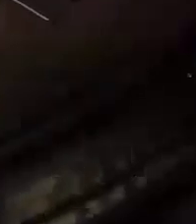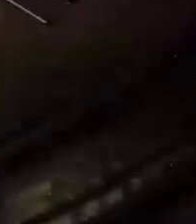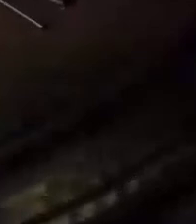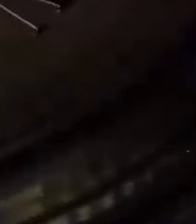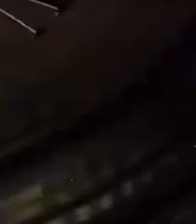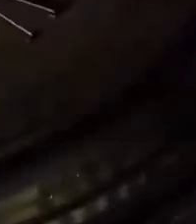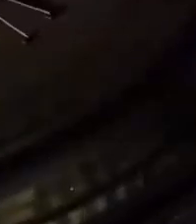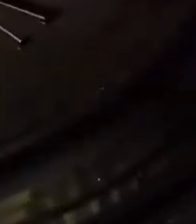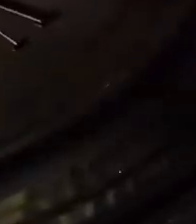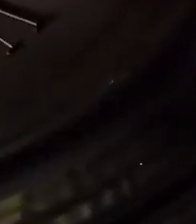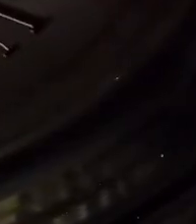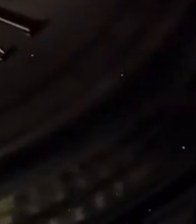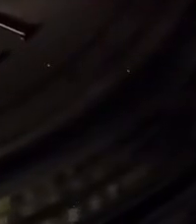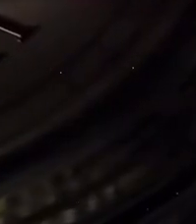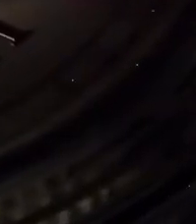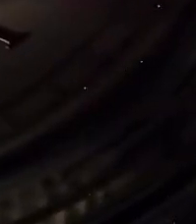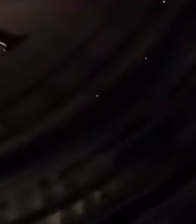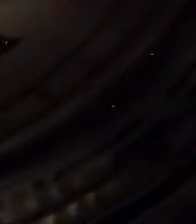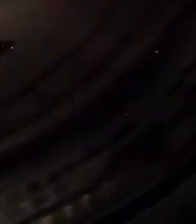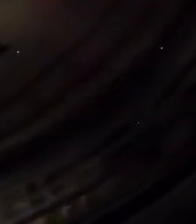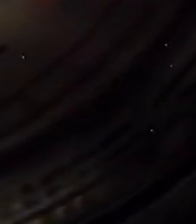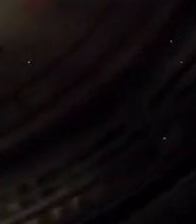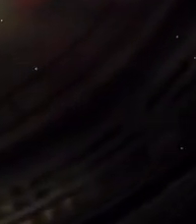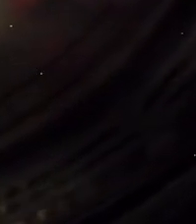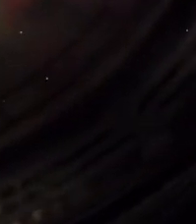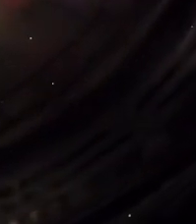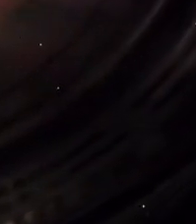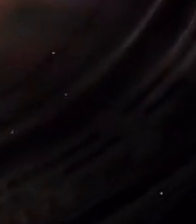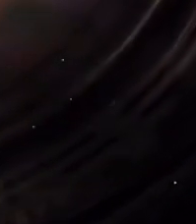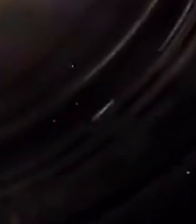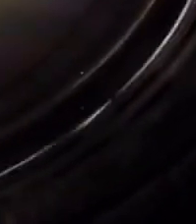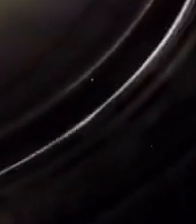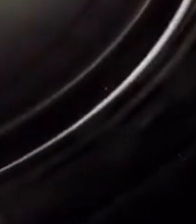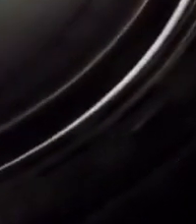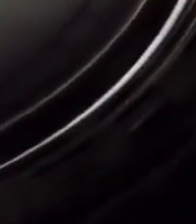Behold Behold I am coming quickly